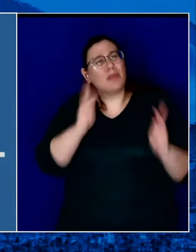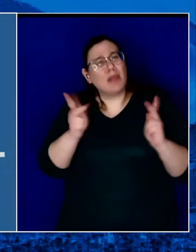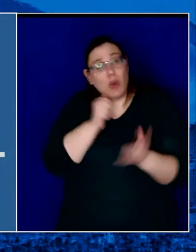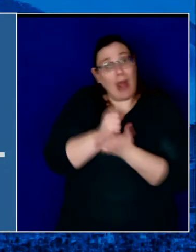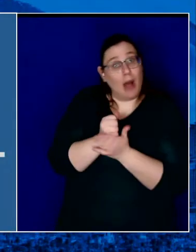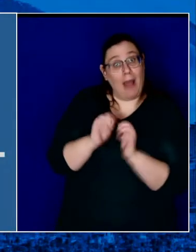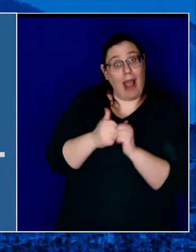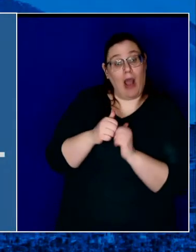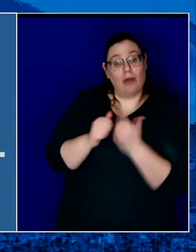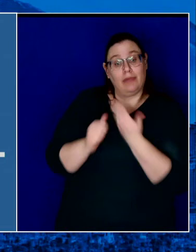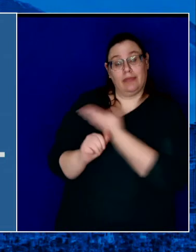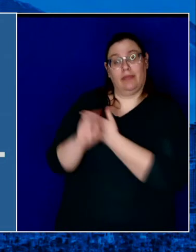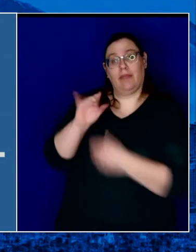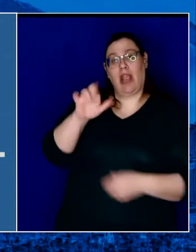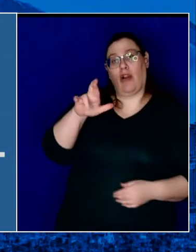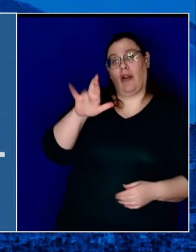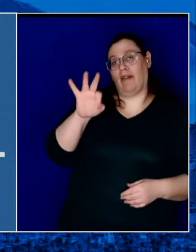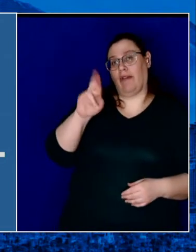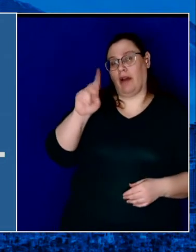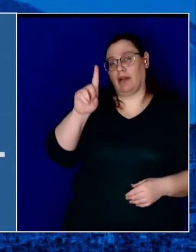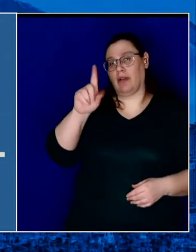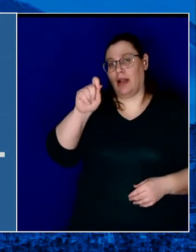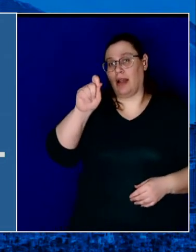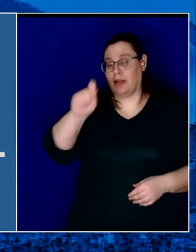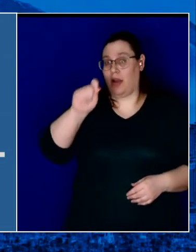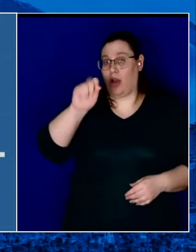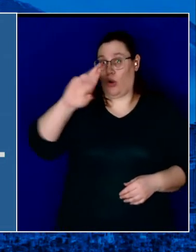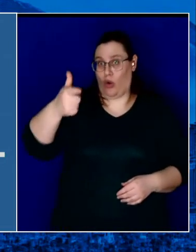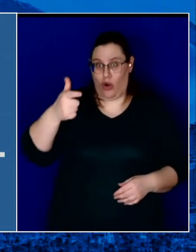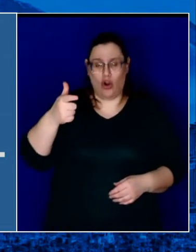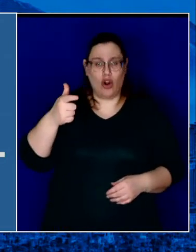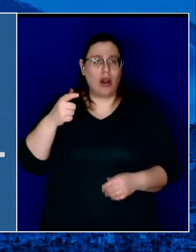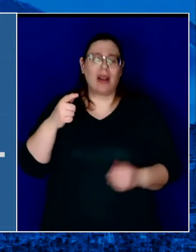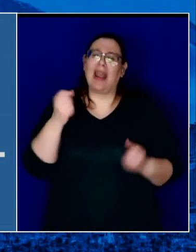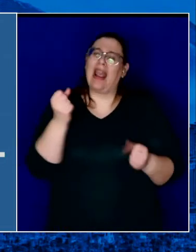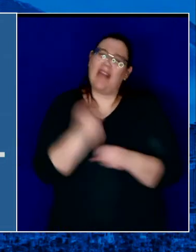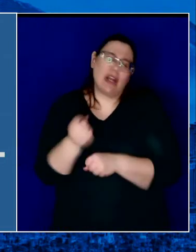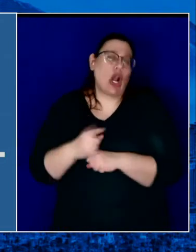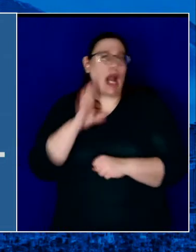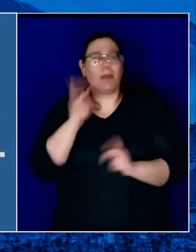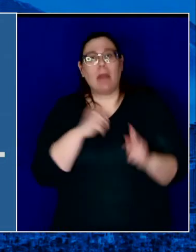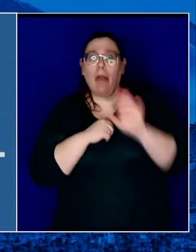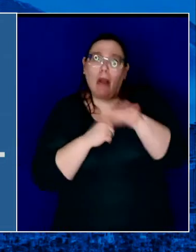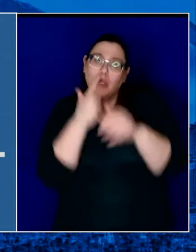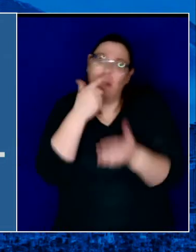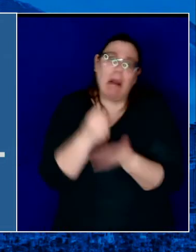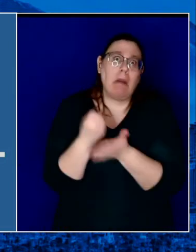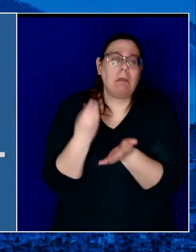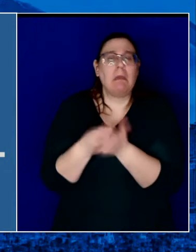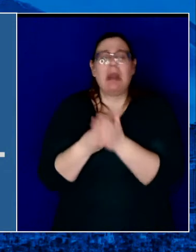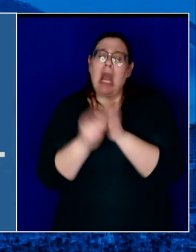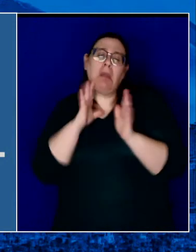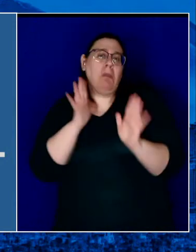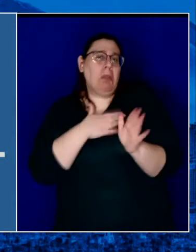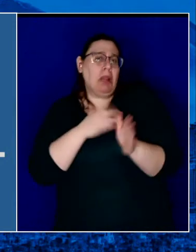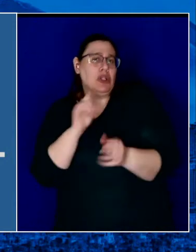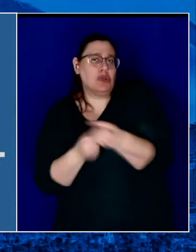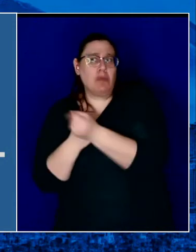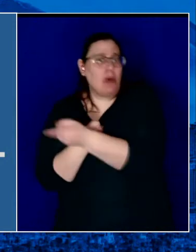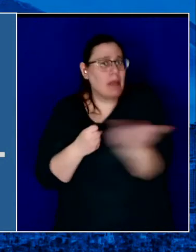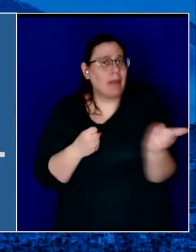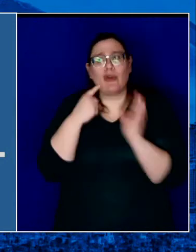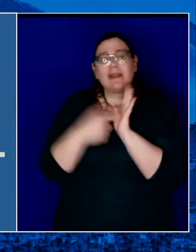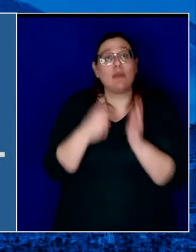mayorsfundla.org. We get so many appeals at the end of the year and keep supporting all the great companies. Please support the Red